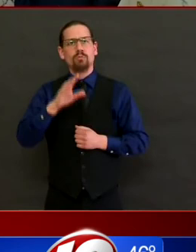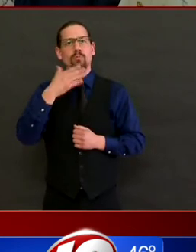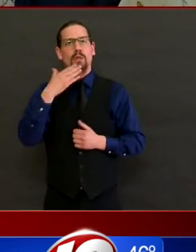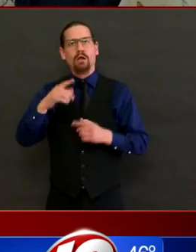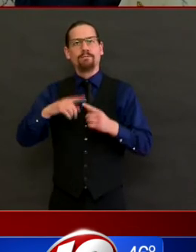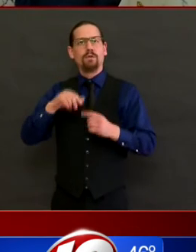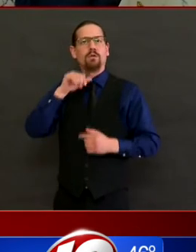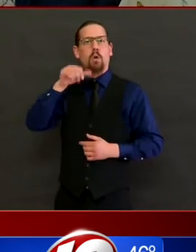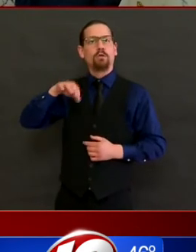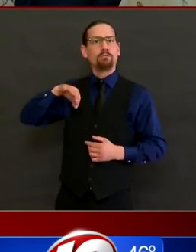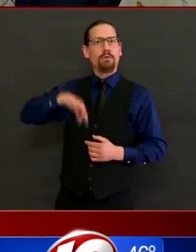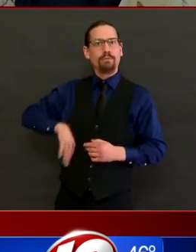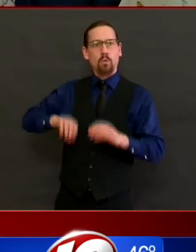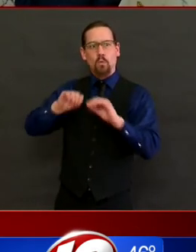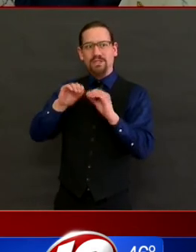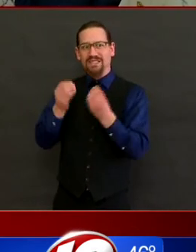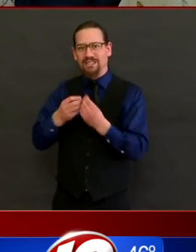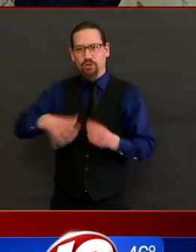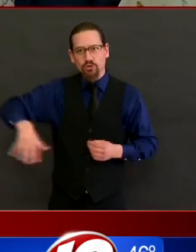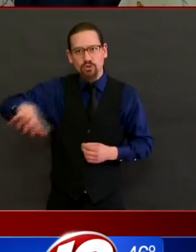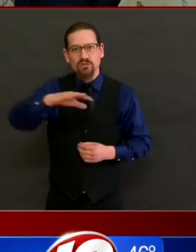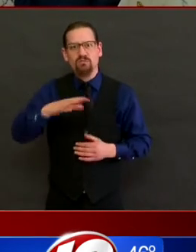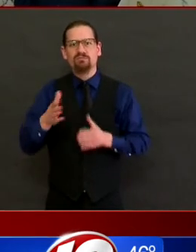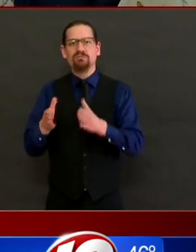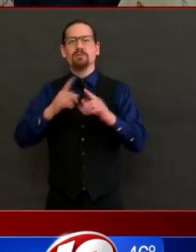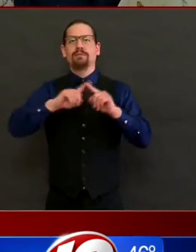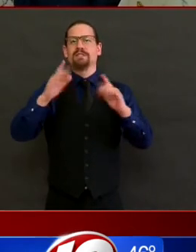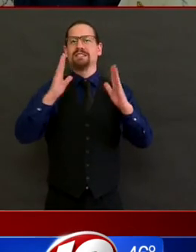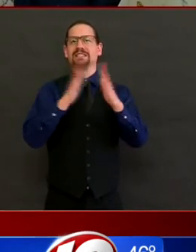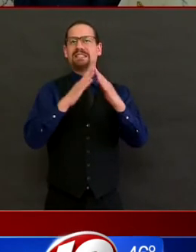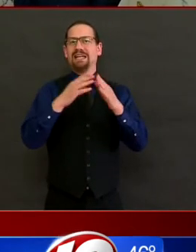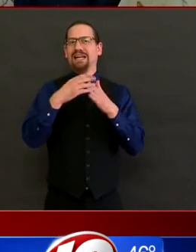continue with us in supporting communities in need right now.